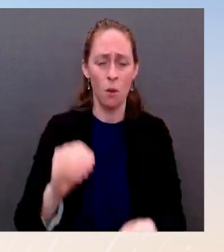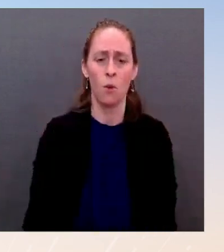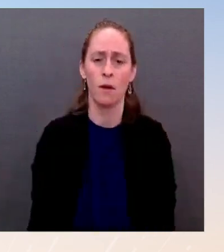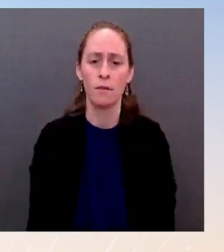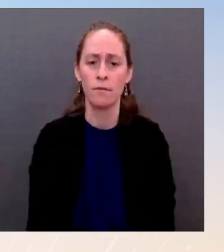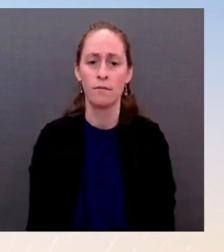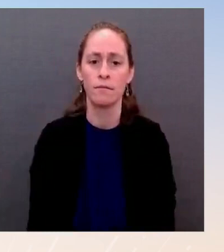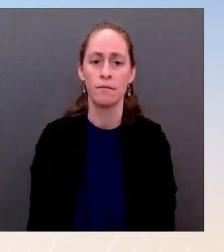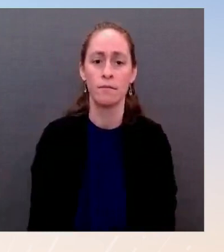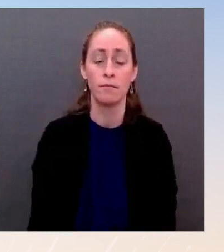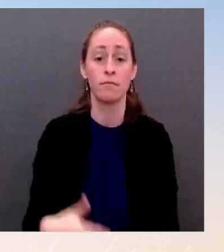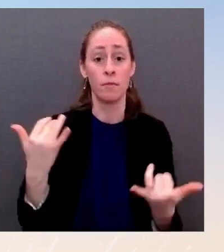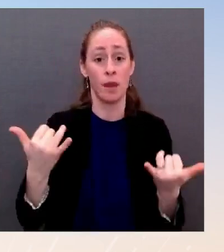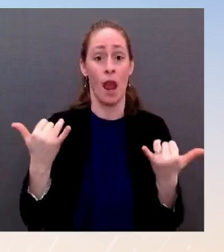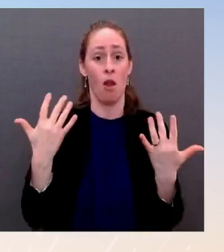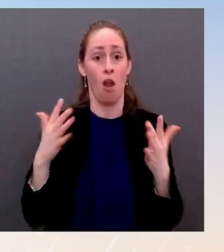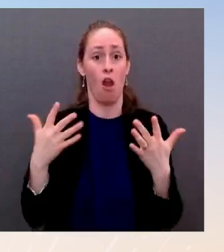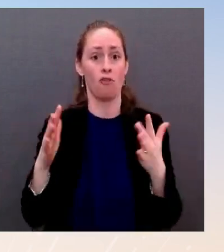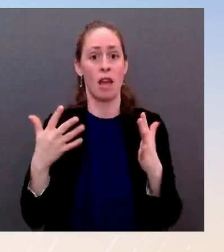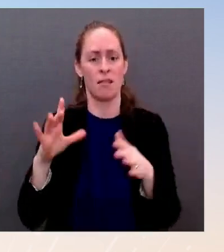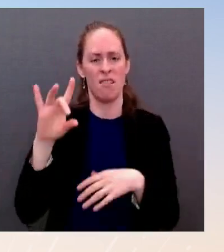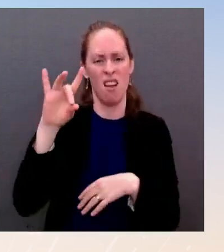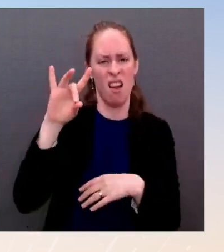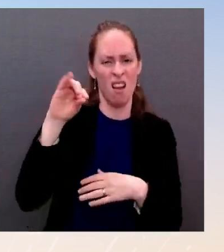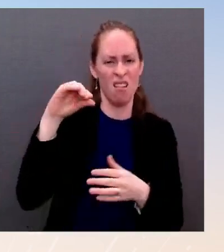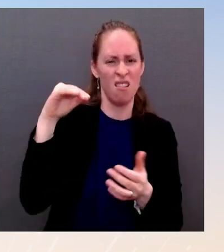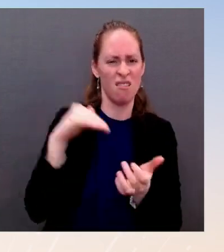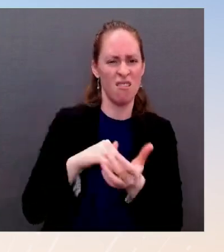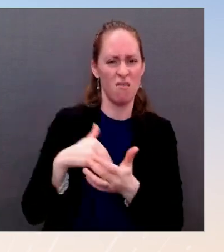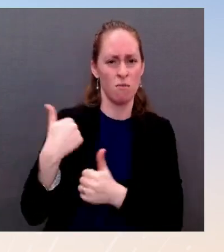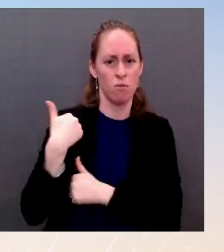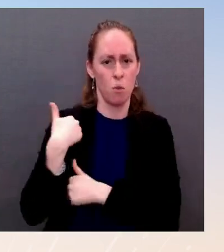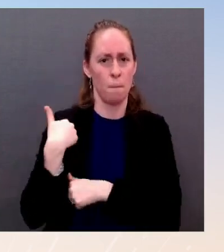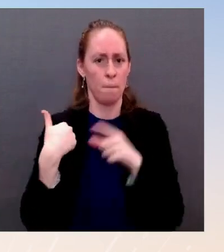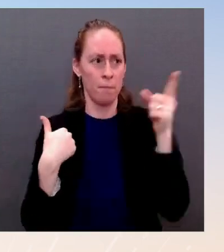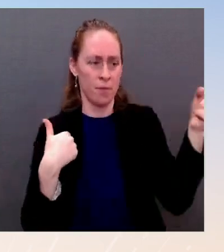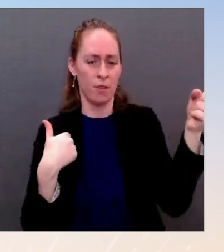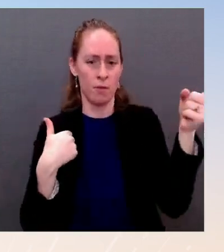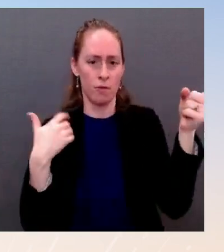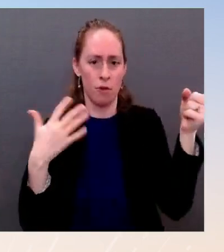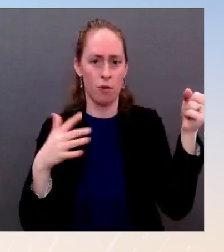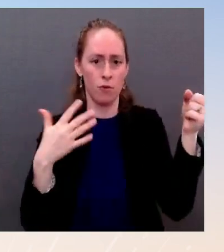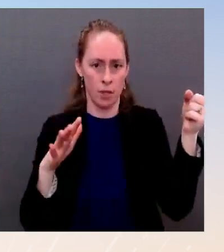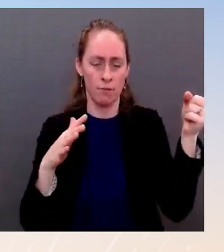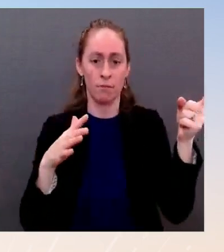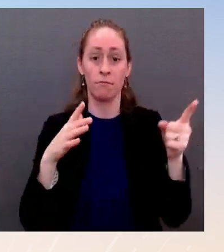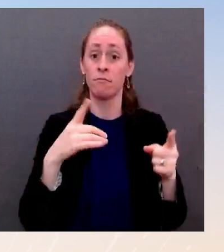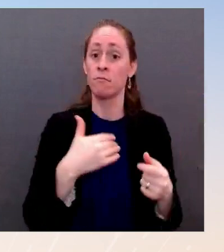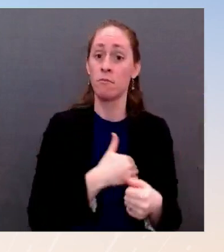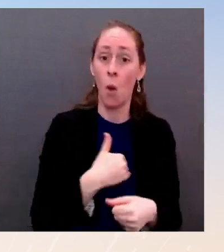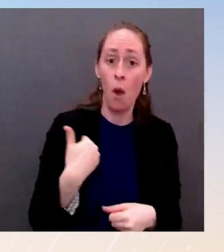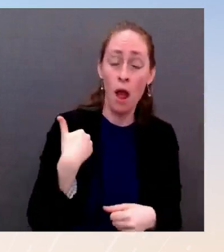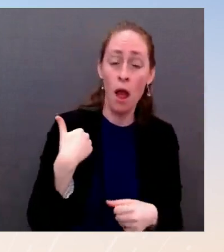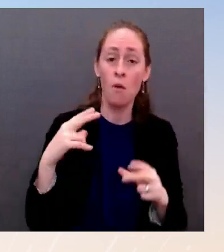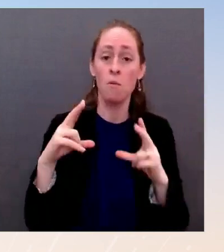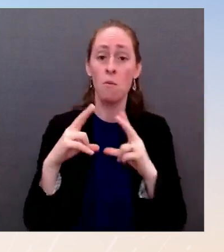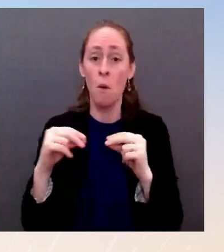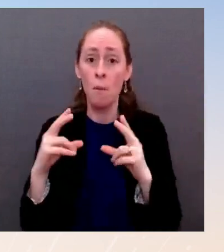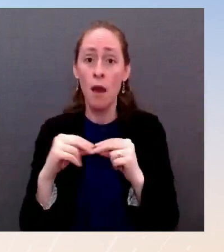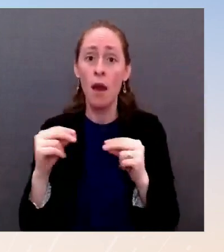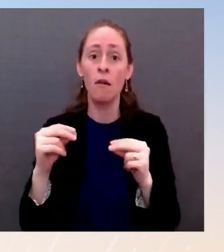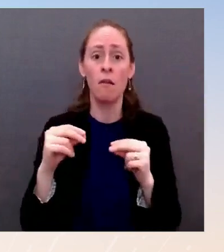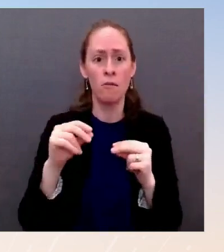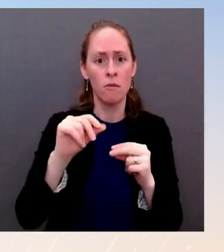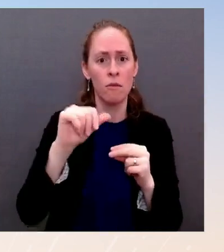that showing in Poland and Romania in particular, but also through the deployment of air squadrons to the Baltics, as we had a few